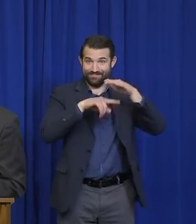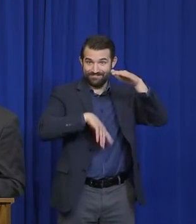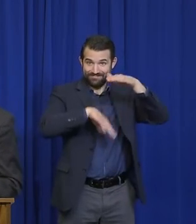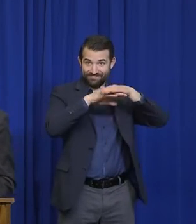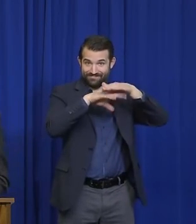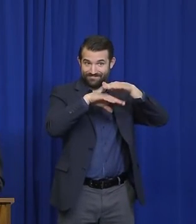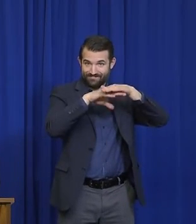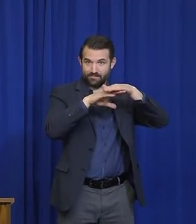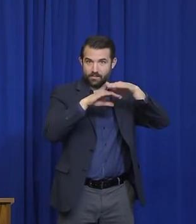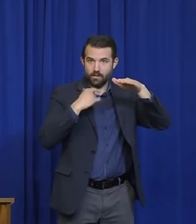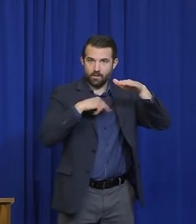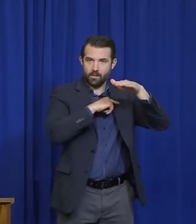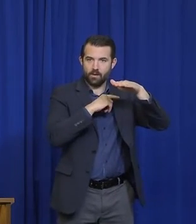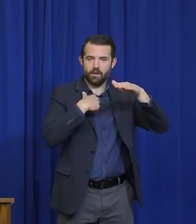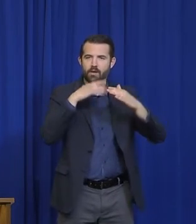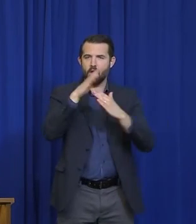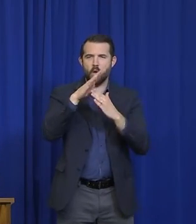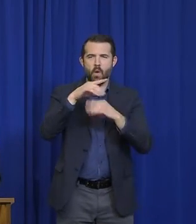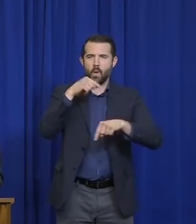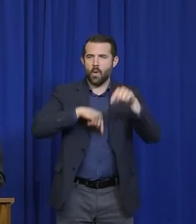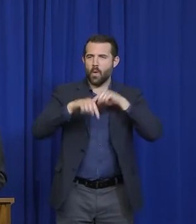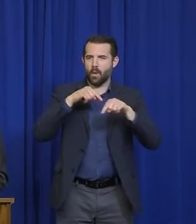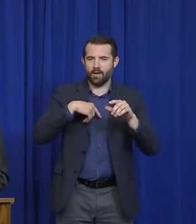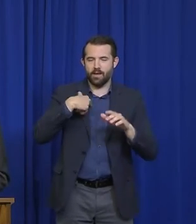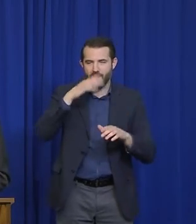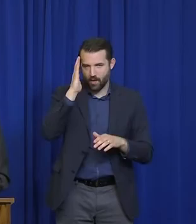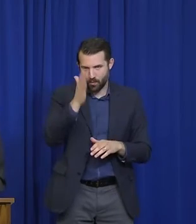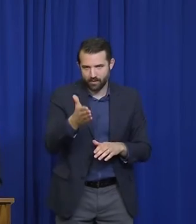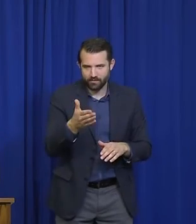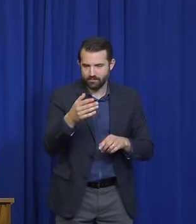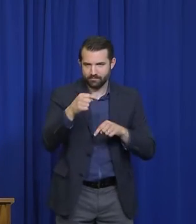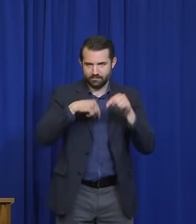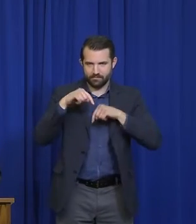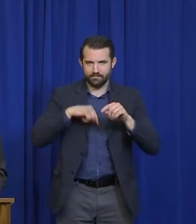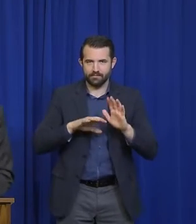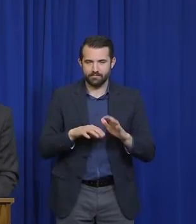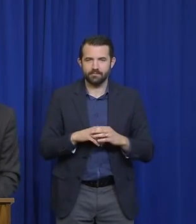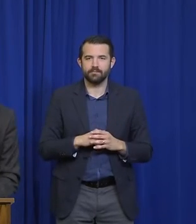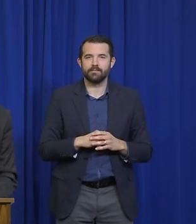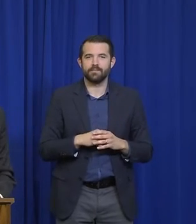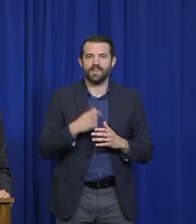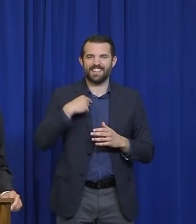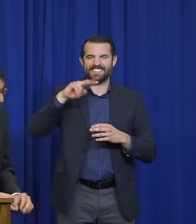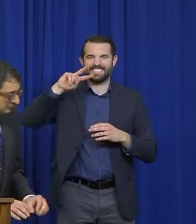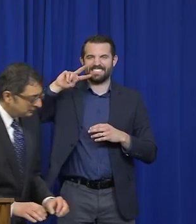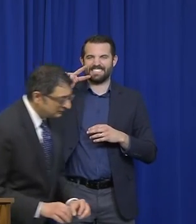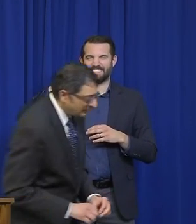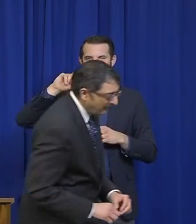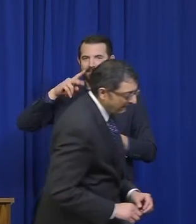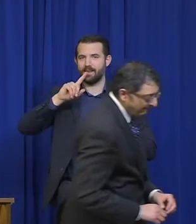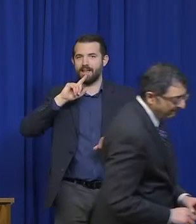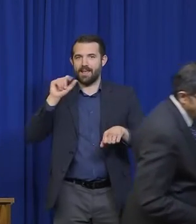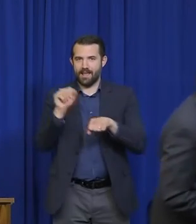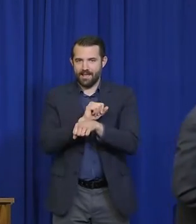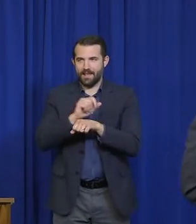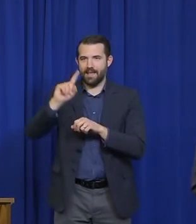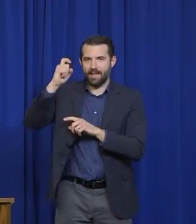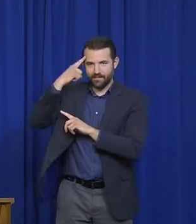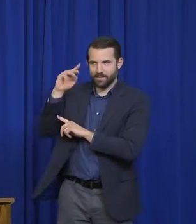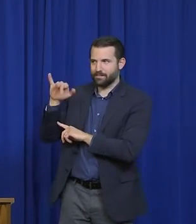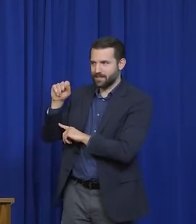resurgence. Thank you. And this one may actually be for Governor Mills. Okay. Governor Mills, you mentioned in your